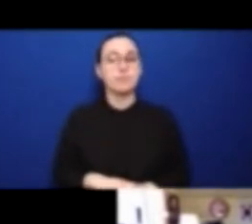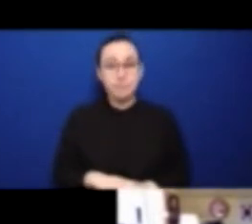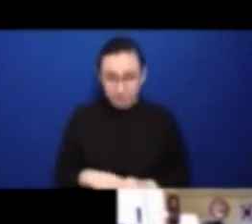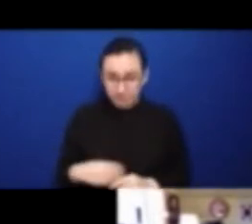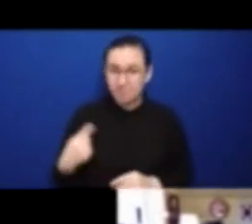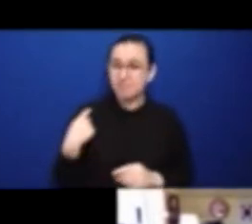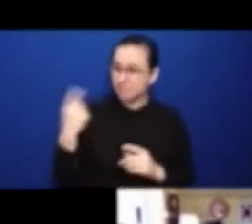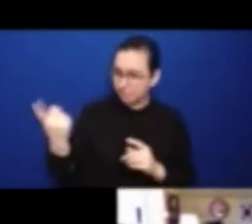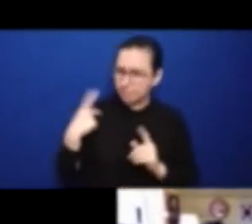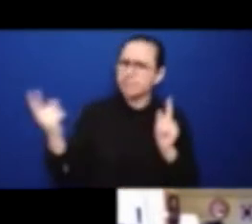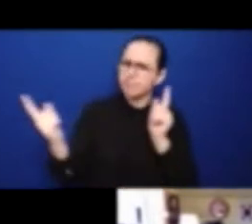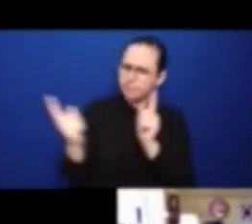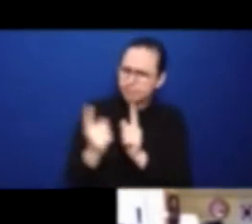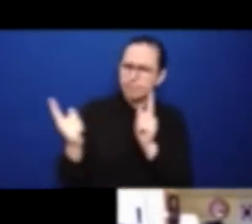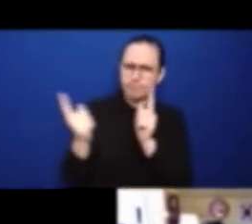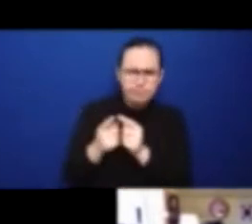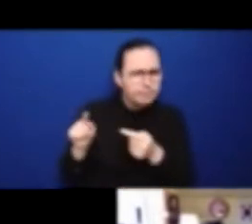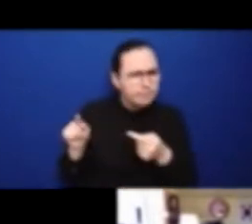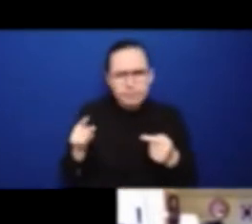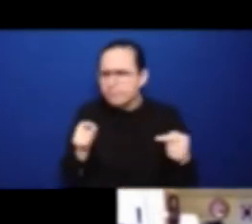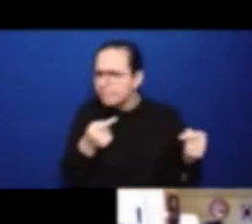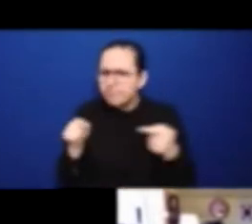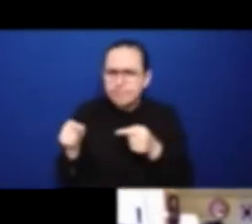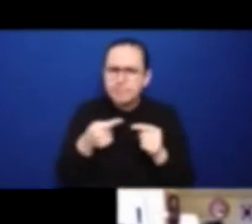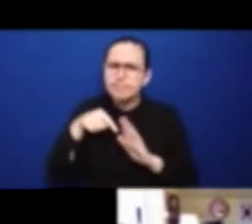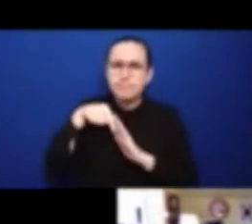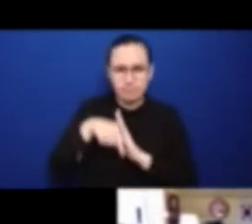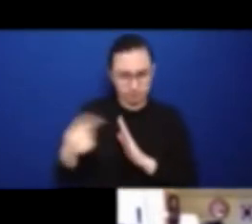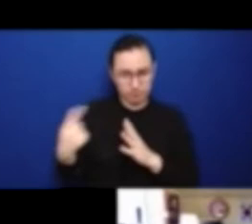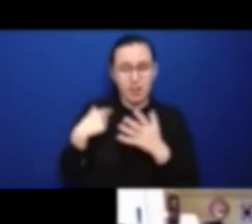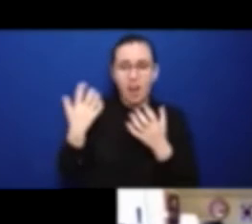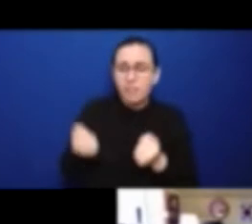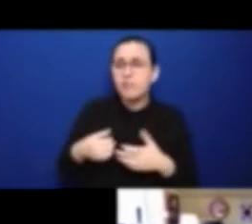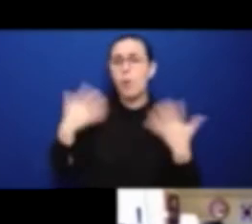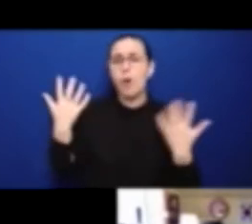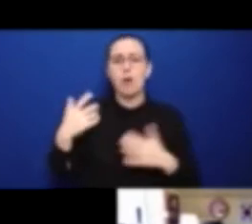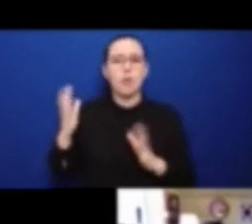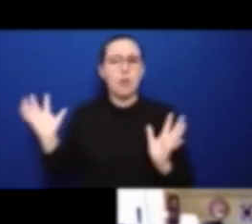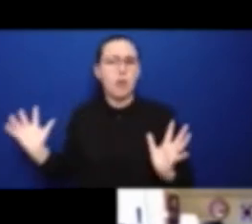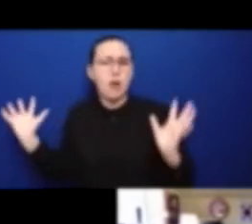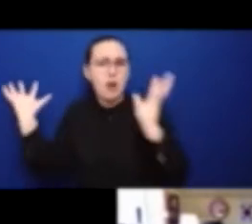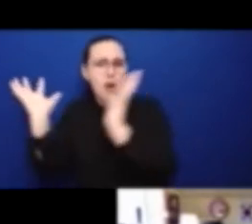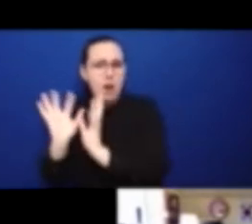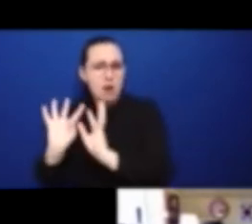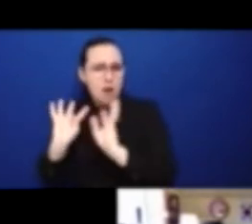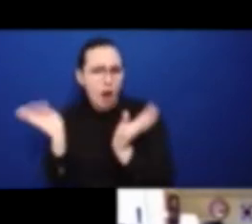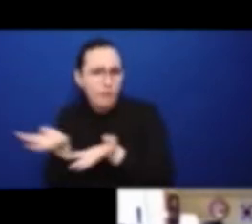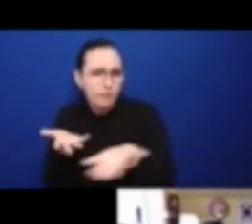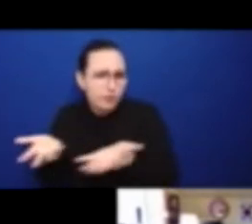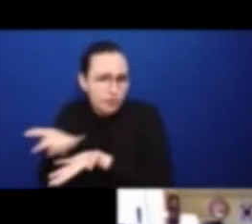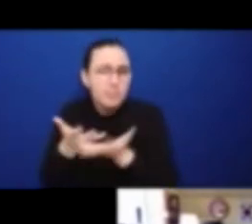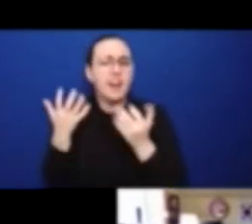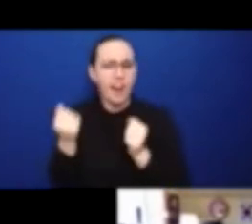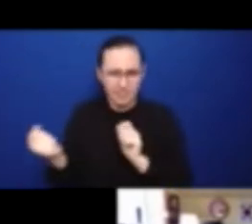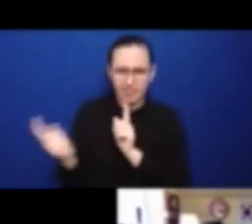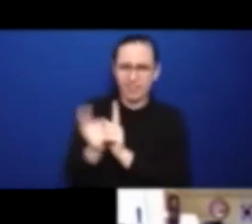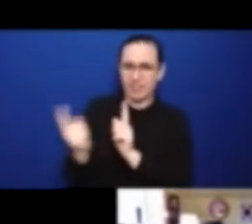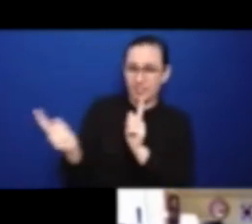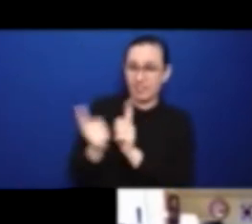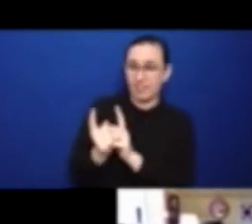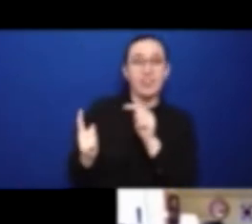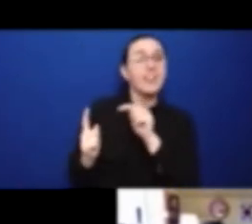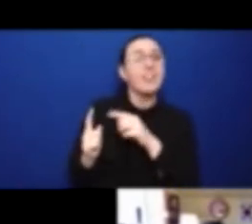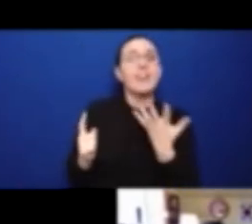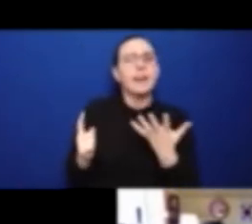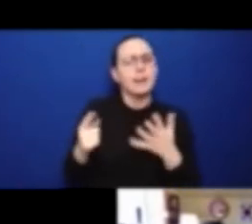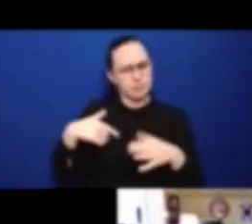times at conferences of state parties to the CRPD in New York City. So I think that she has a